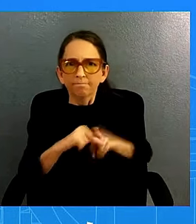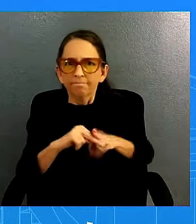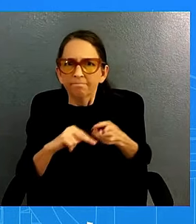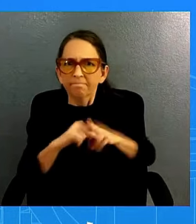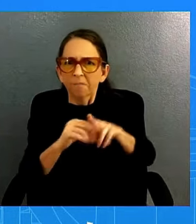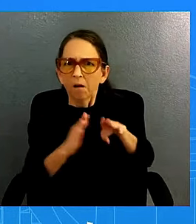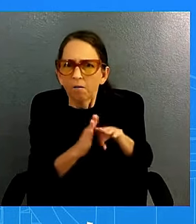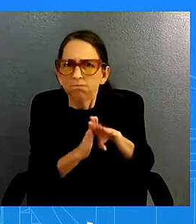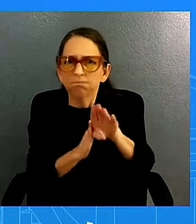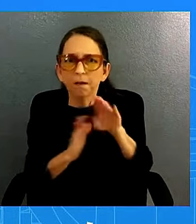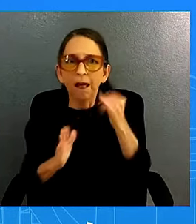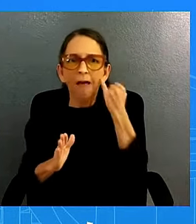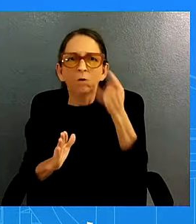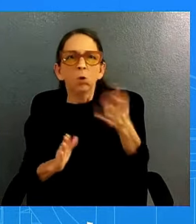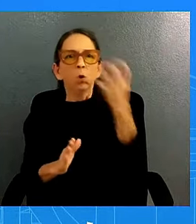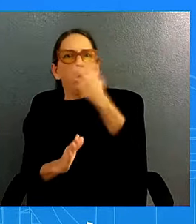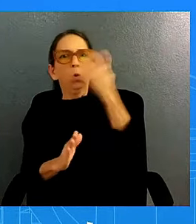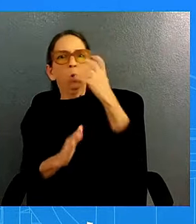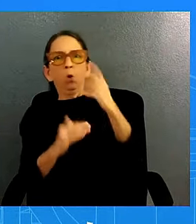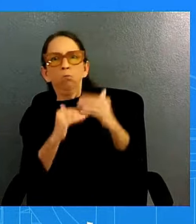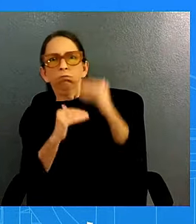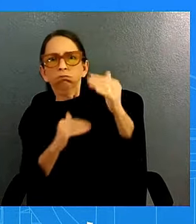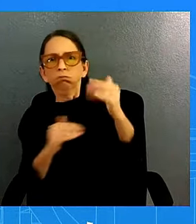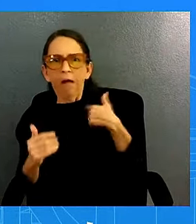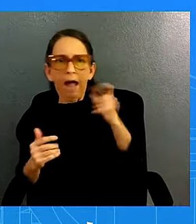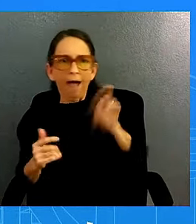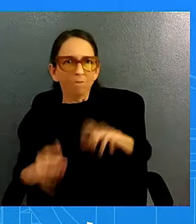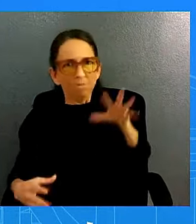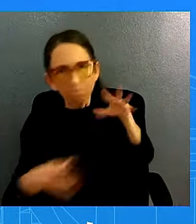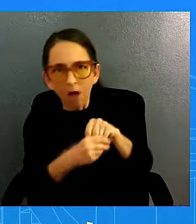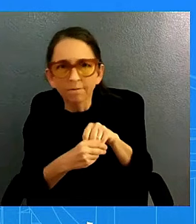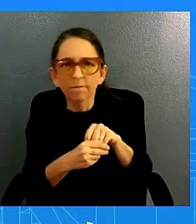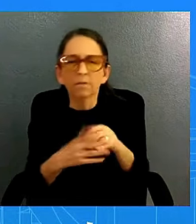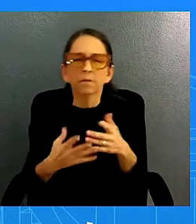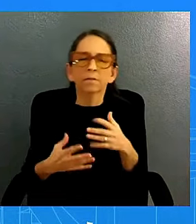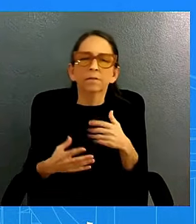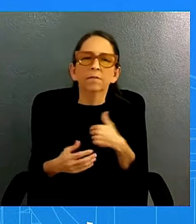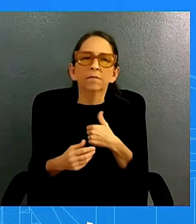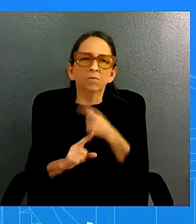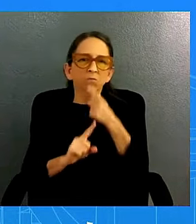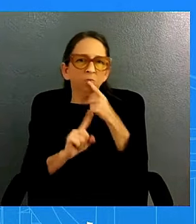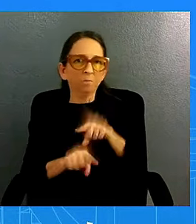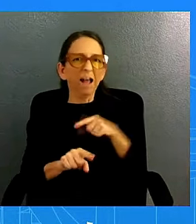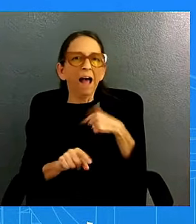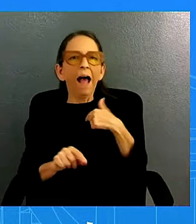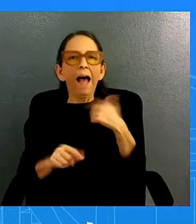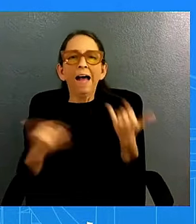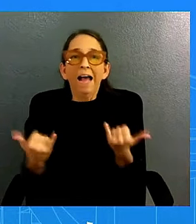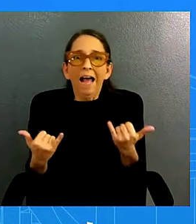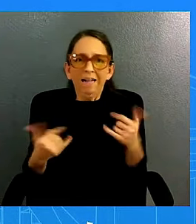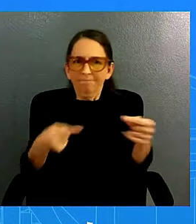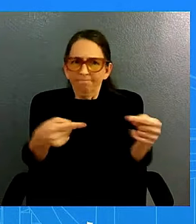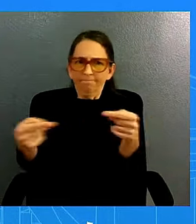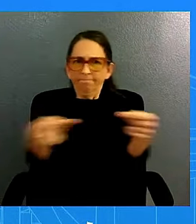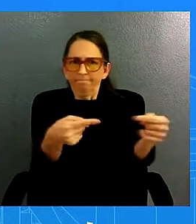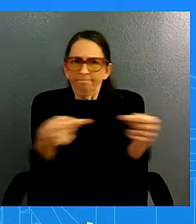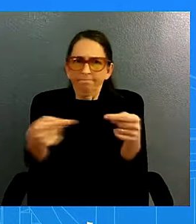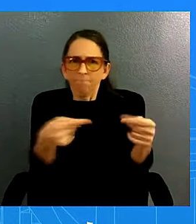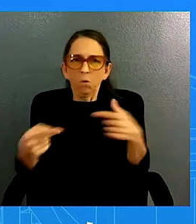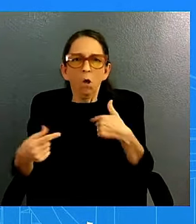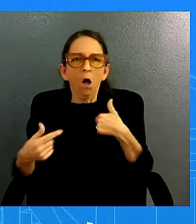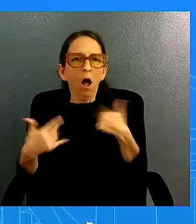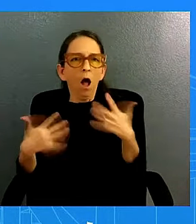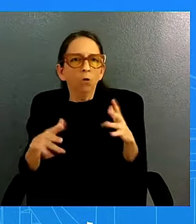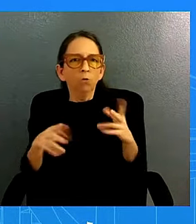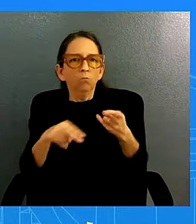to happen no we we've i well we know there's tension there we do not want to see an escalation we're continuing to have these diplomatic conversations